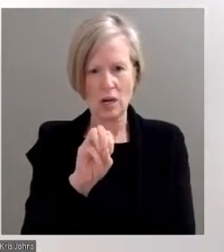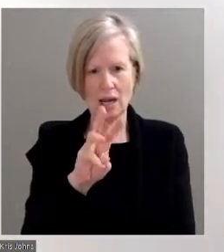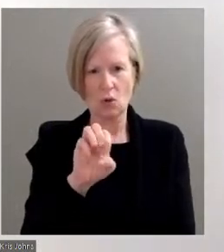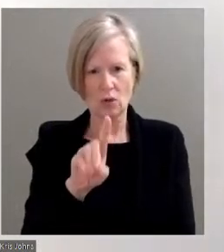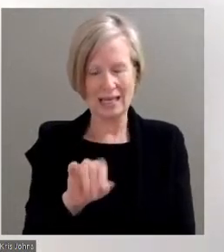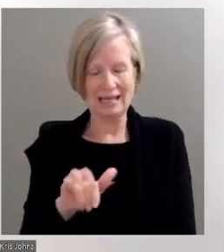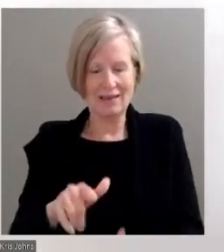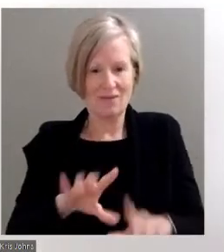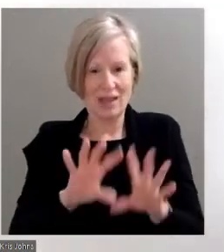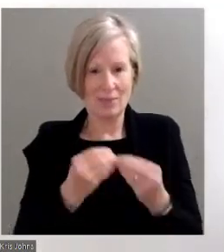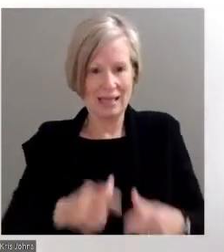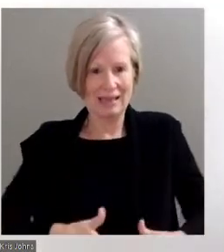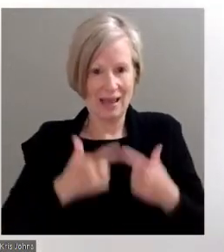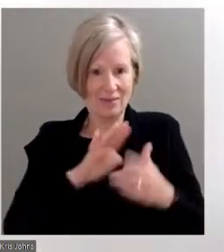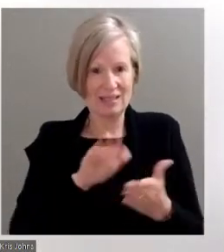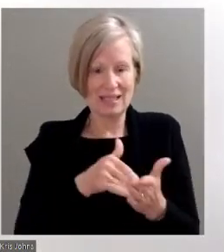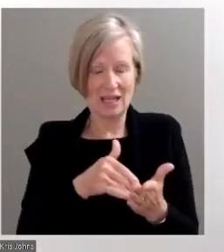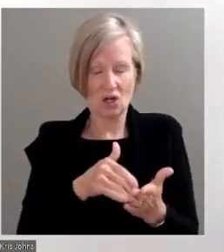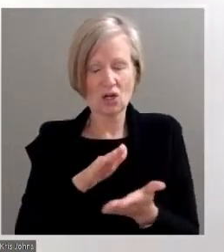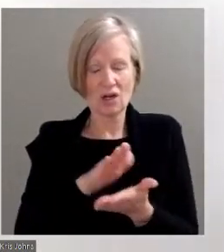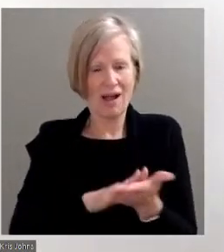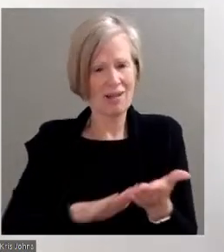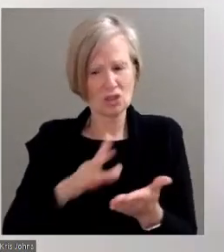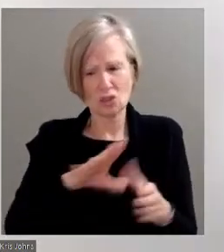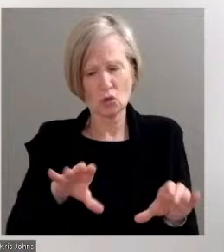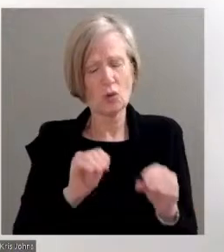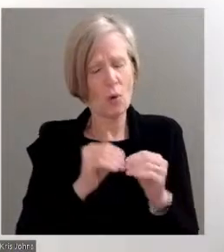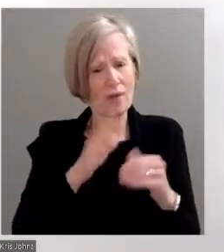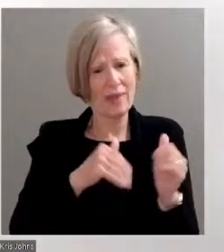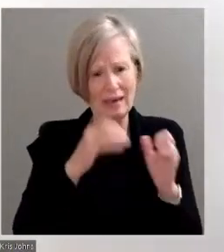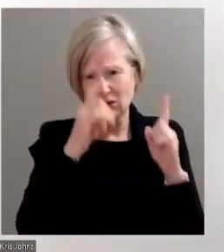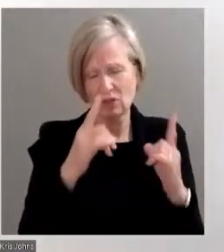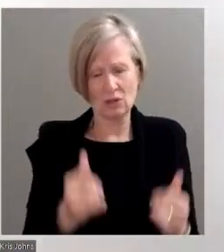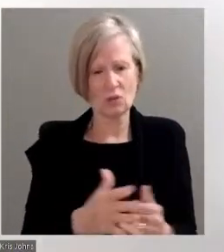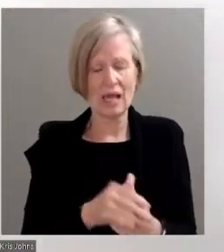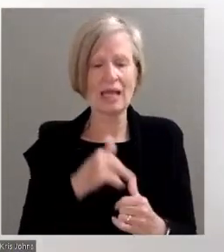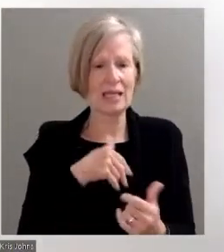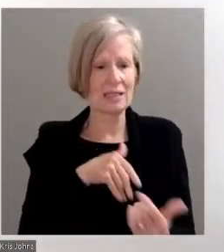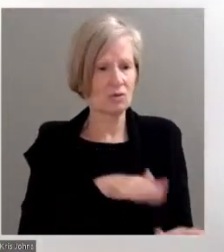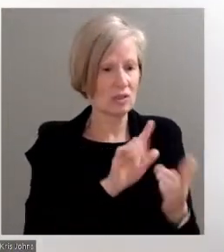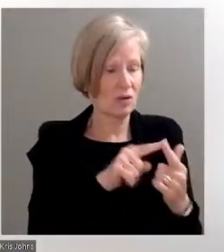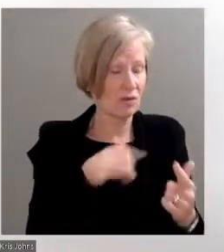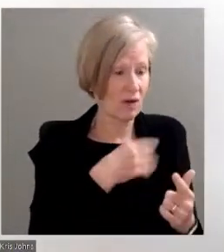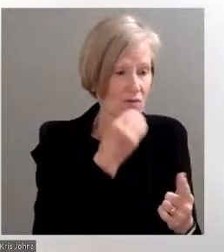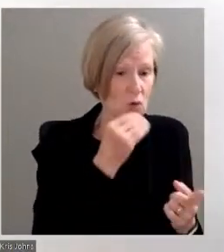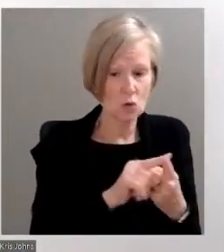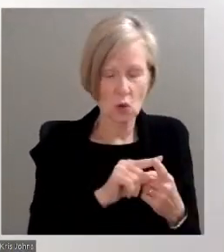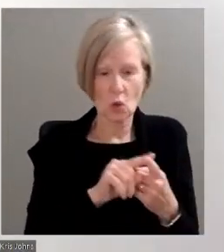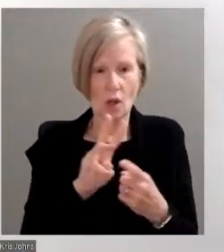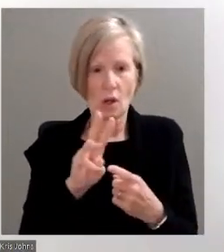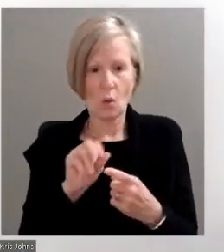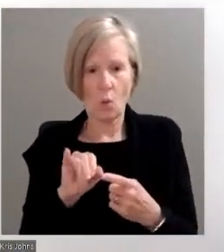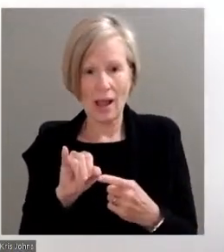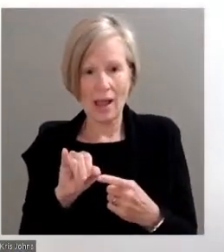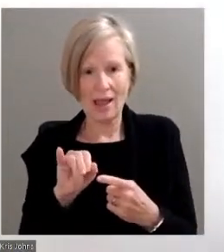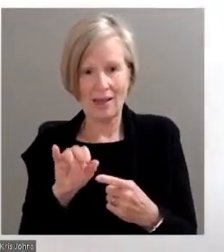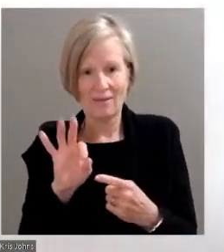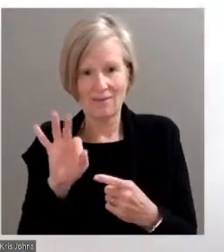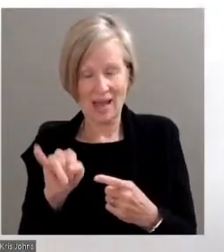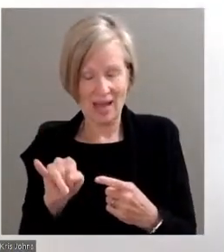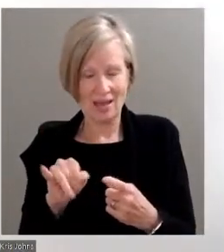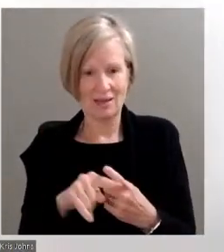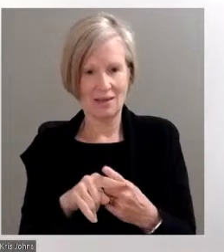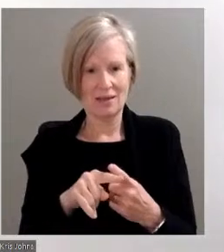schools do so much more than just educate today. It's addressing needs from food to Wi-Fi, and the